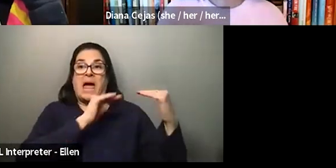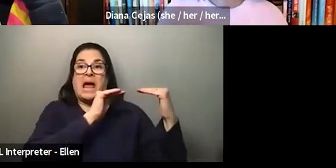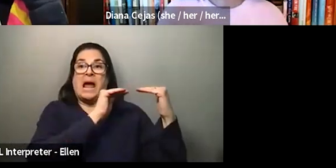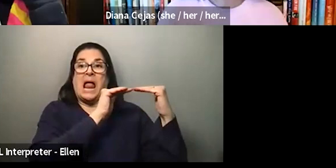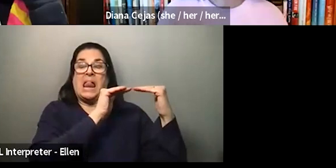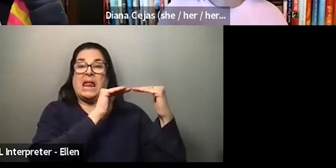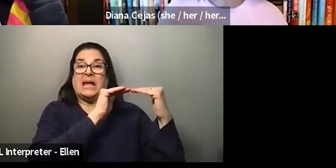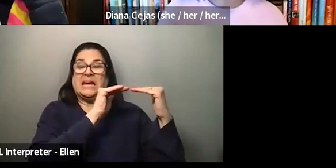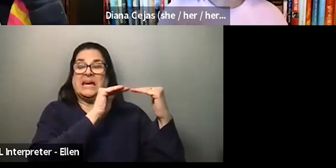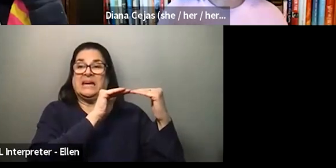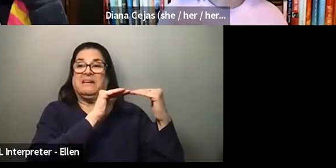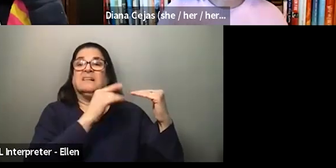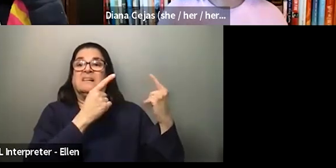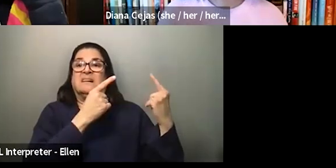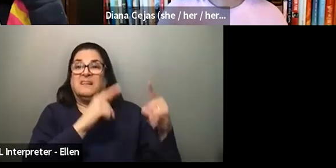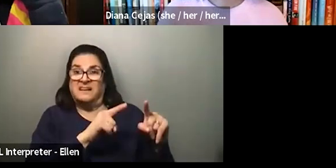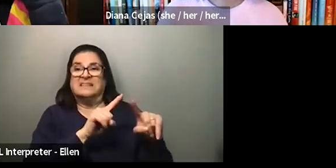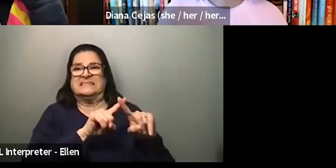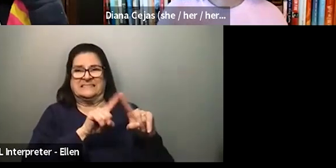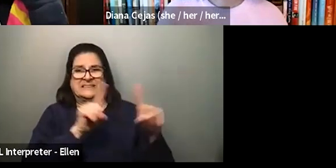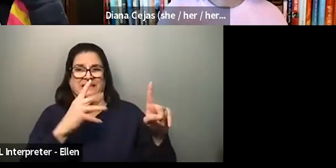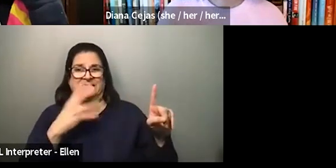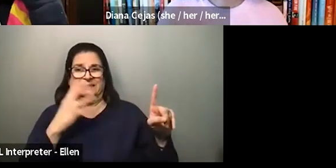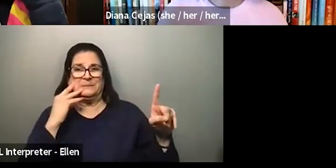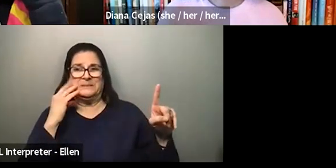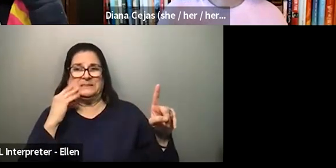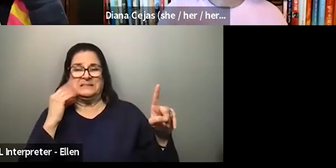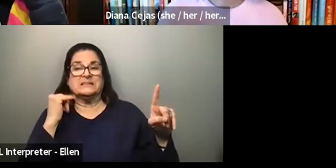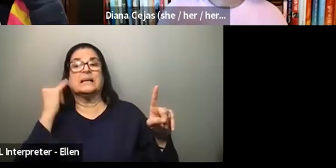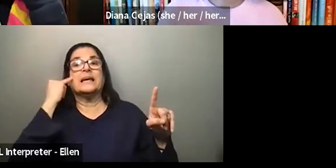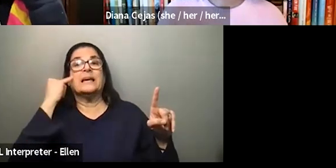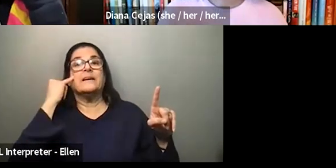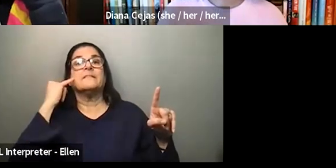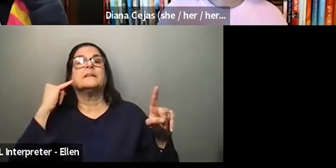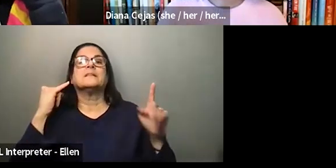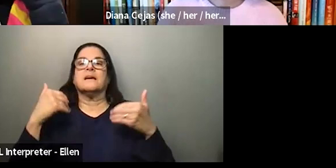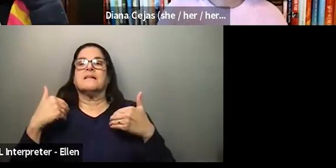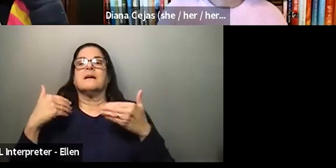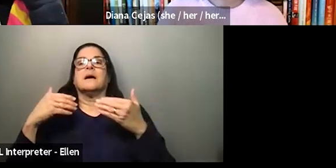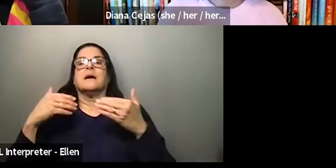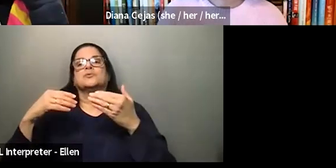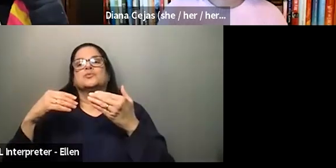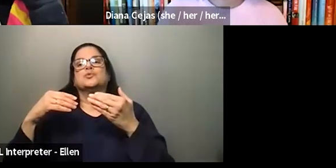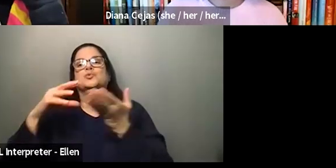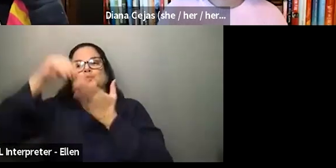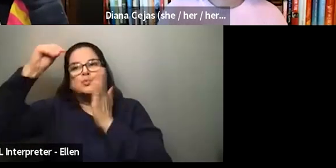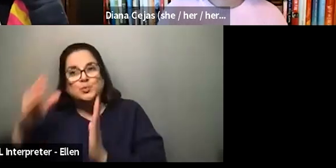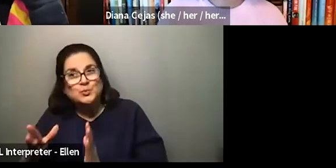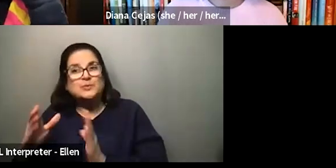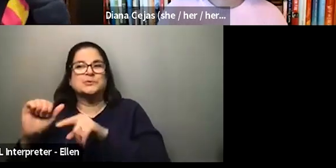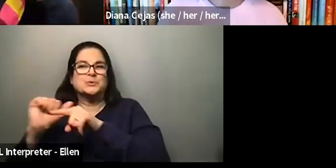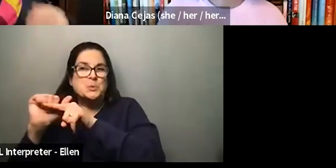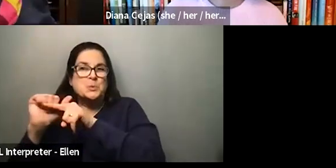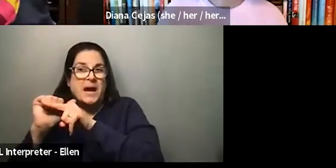different power dynamic than when it's my, you know, trainees and on around and around situation. And, you know, I